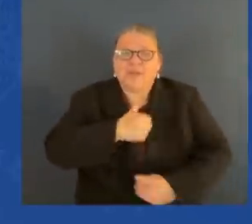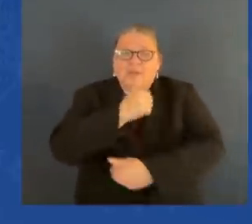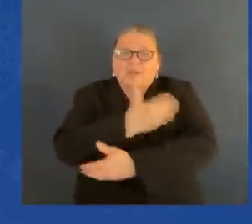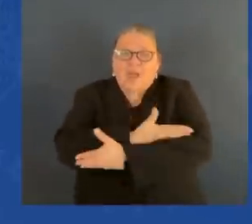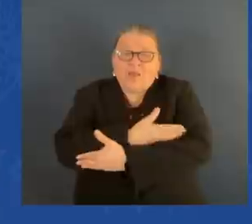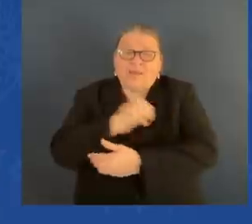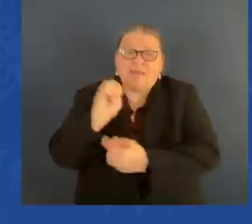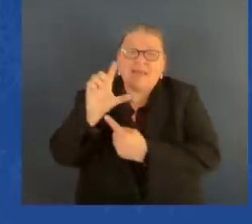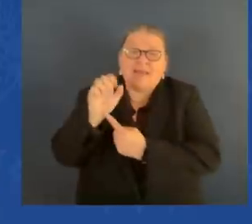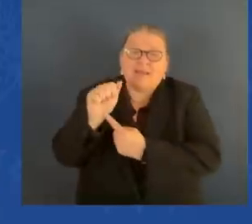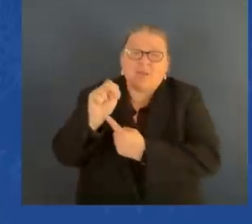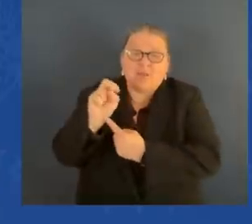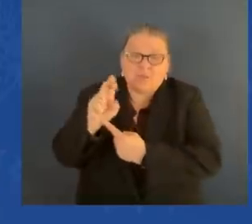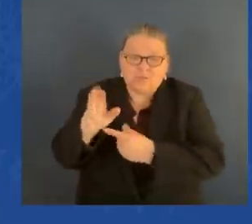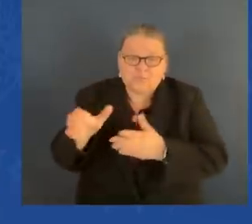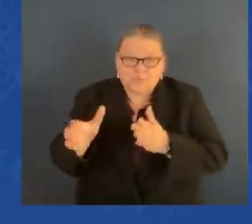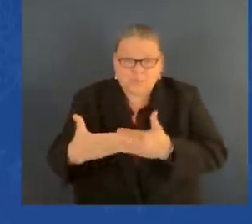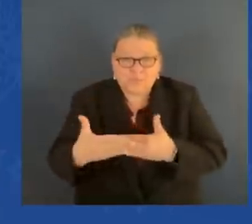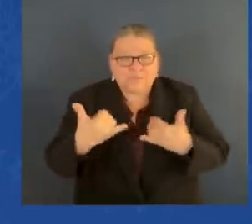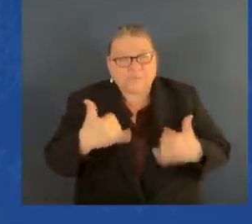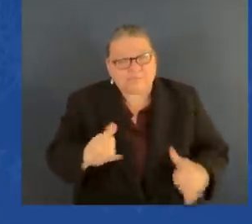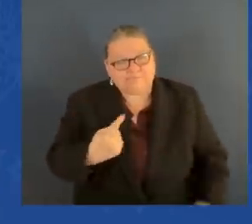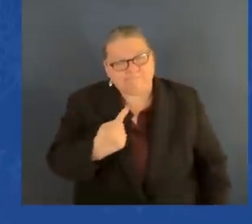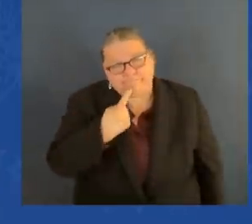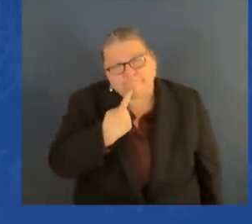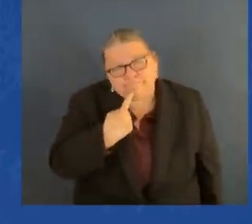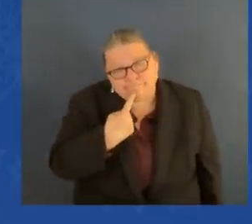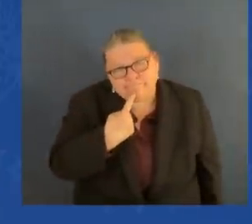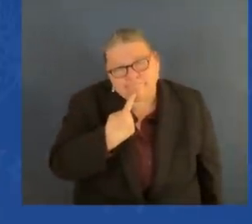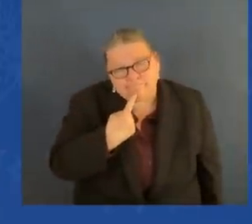Well, they're all together now, for all time.